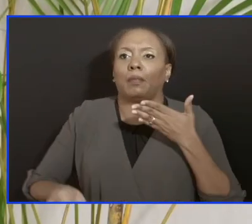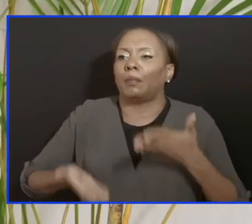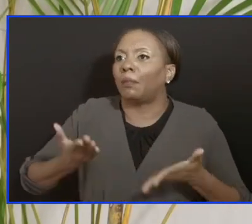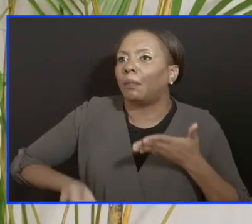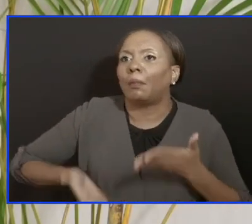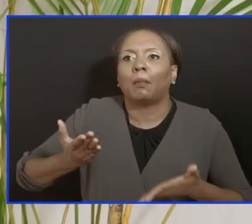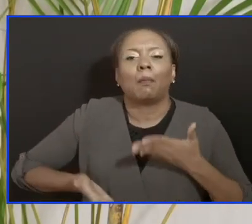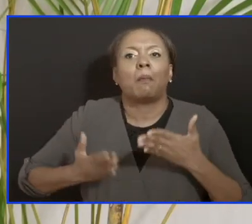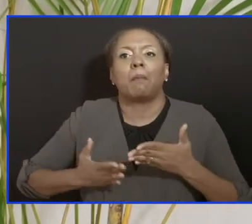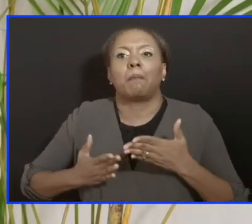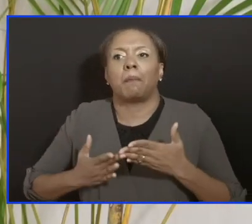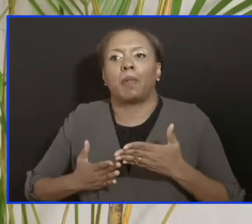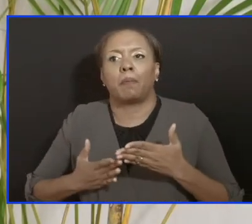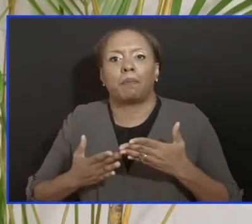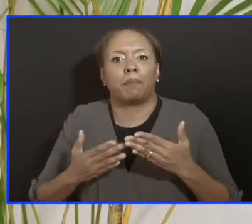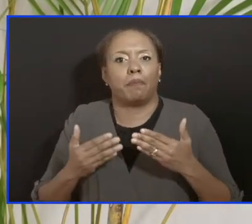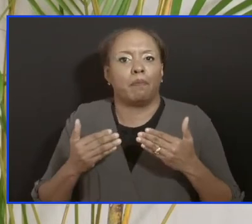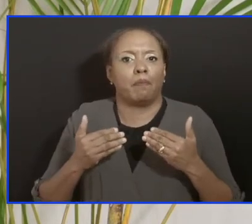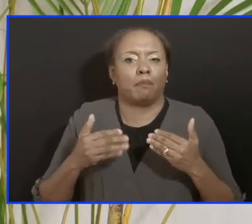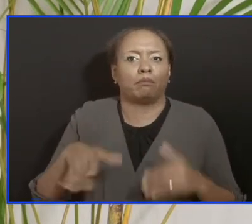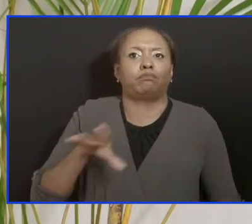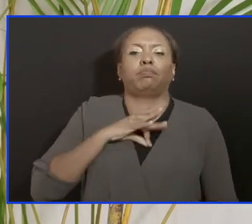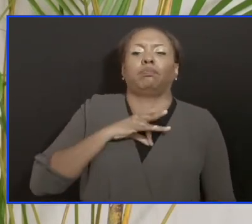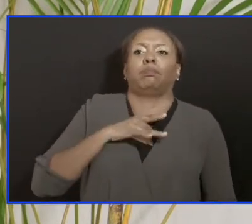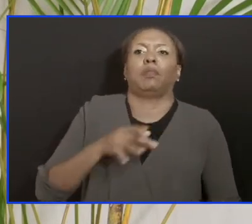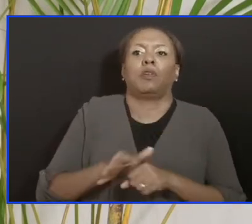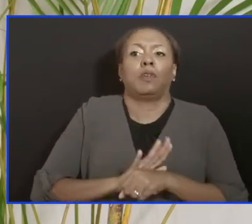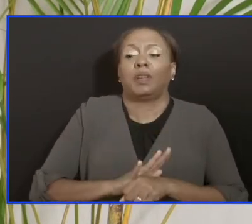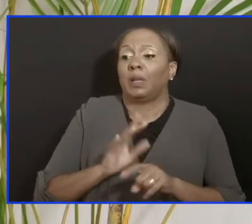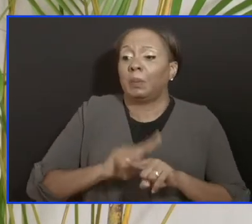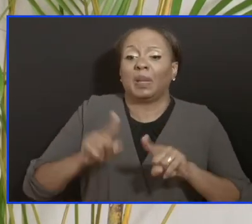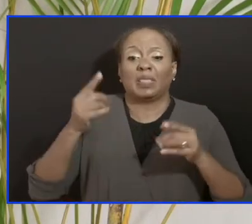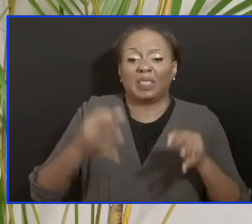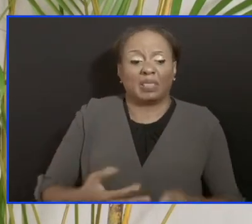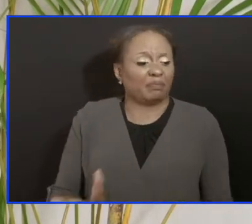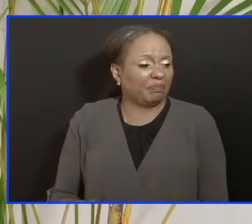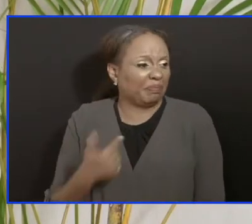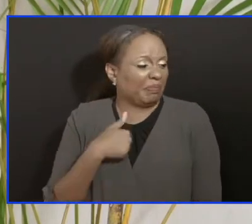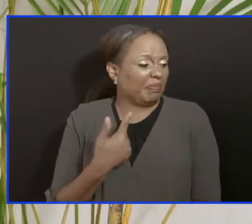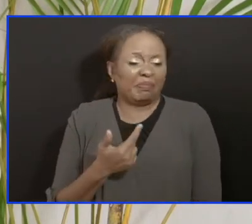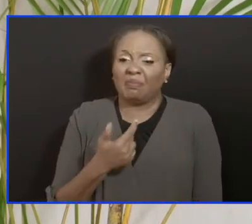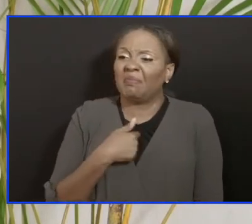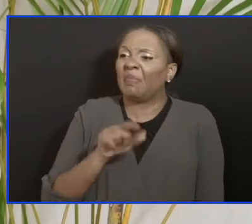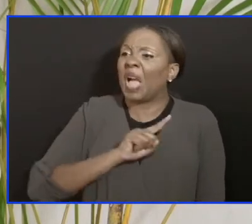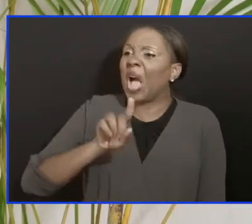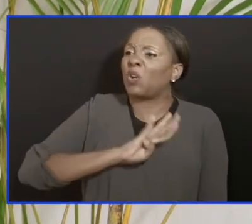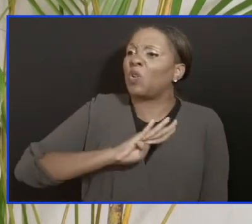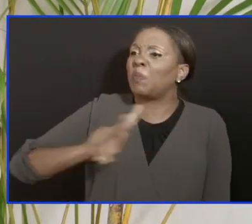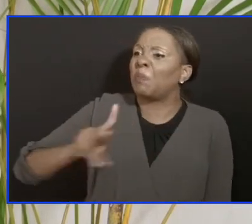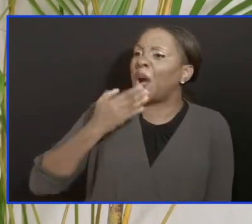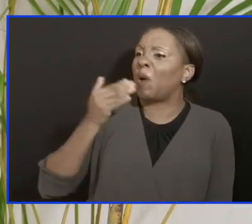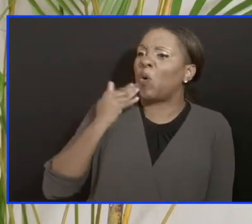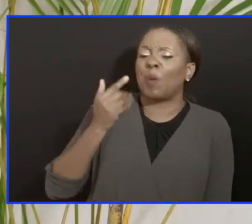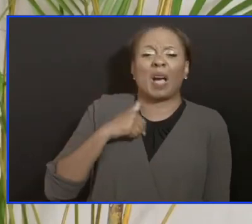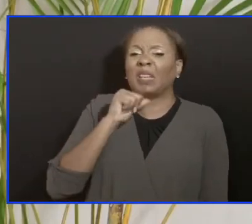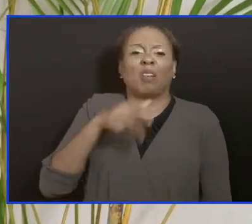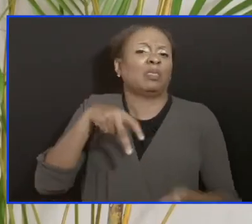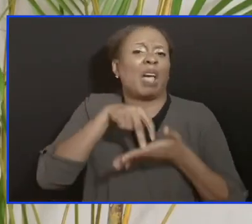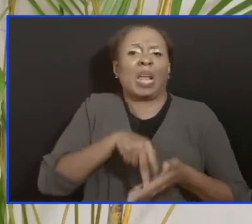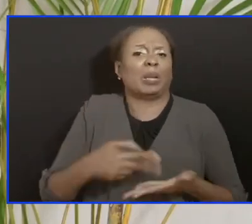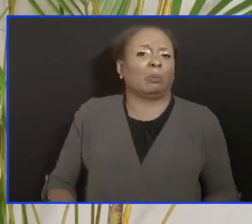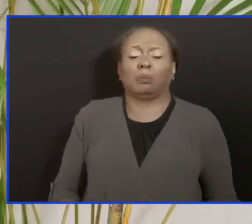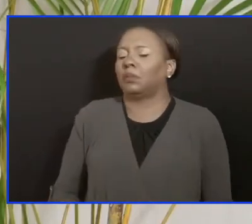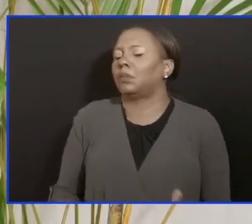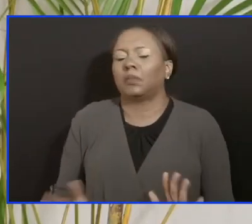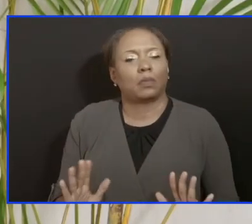contacts and then they decided to go back home because they couldn't wait any longer. So we've had to make some decisions, tough decisions,